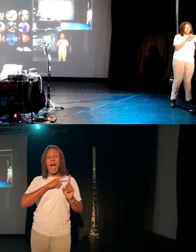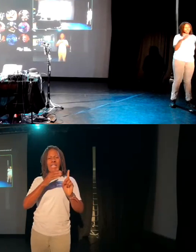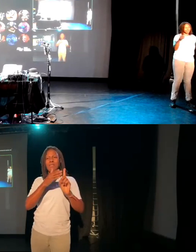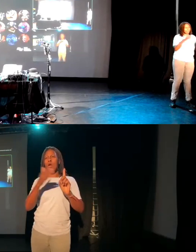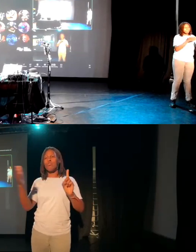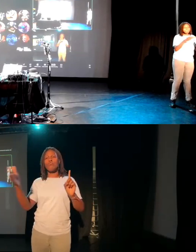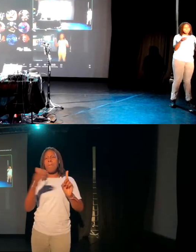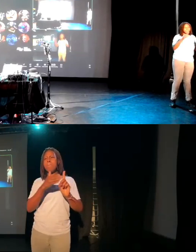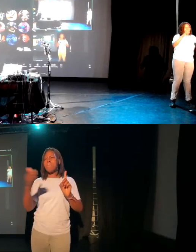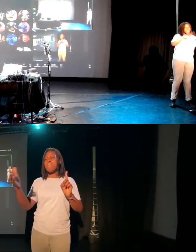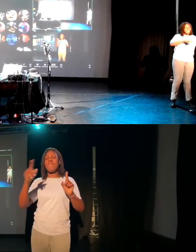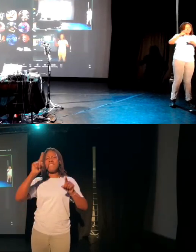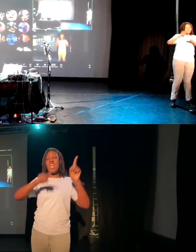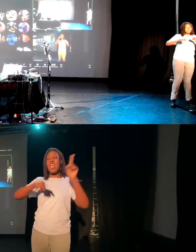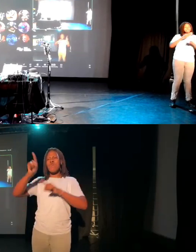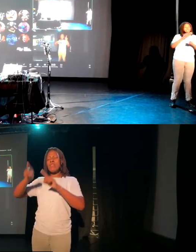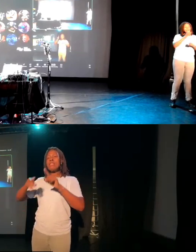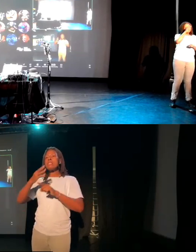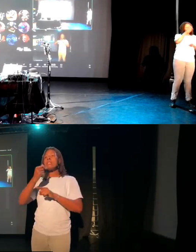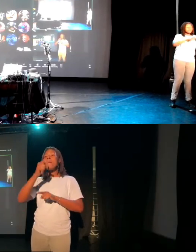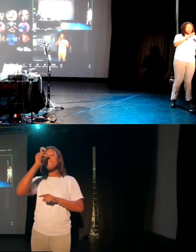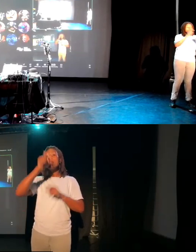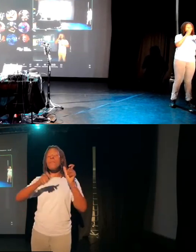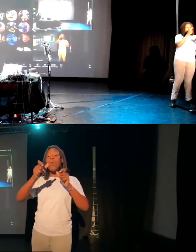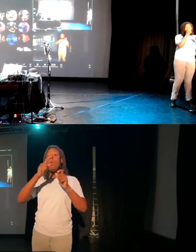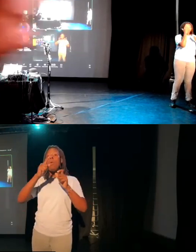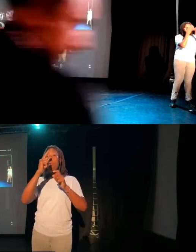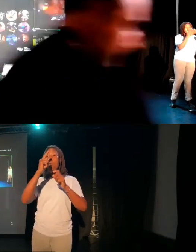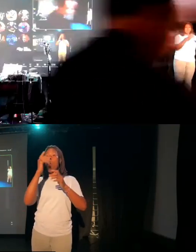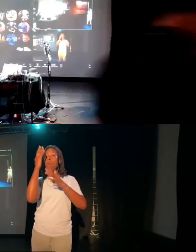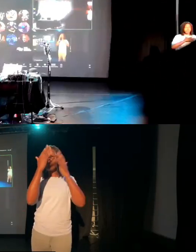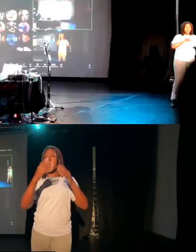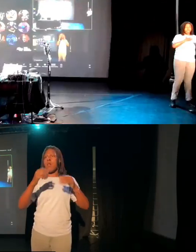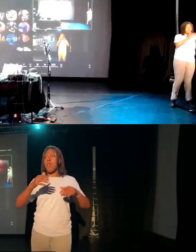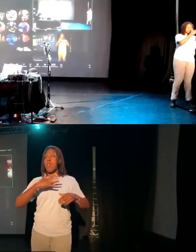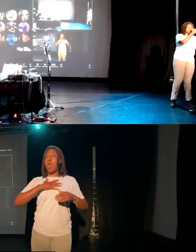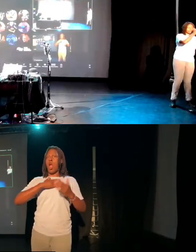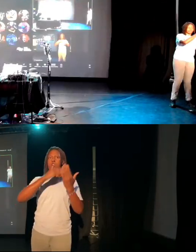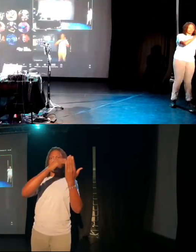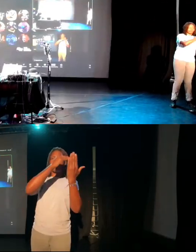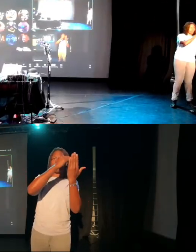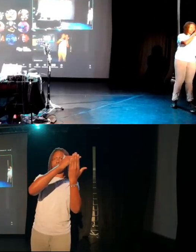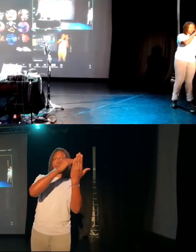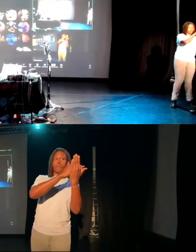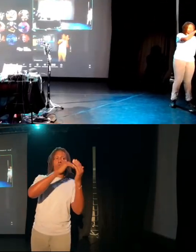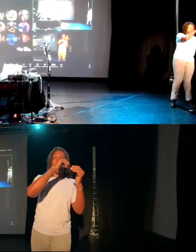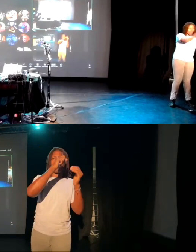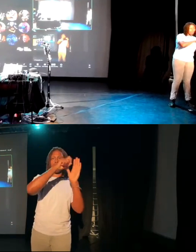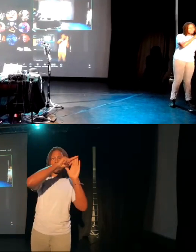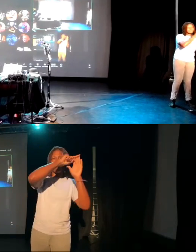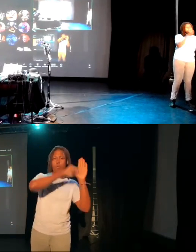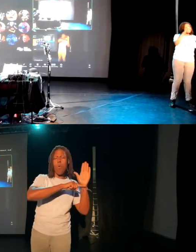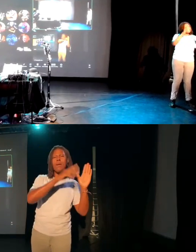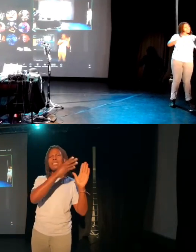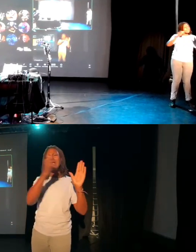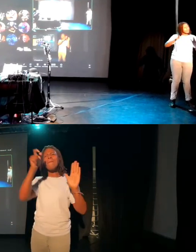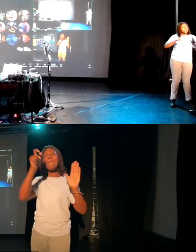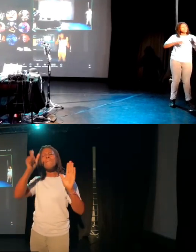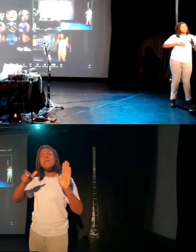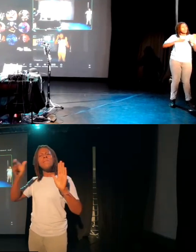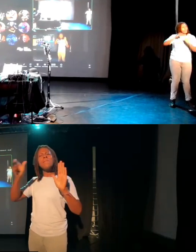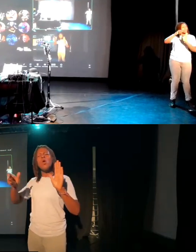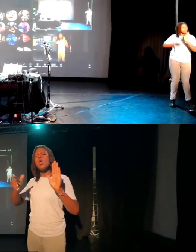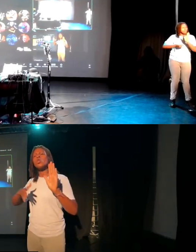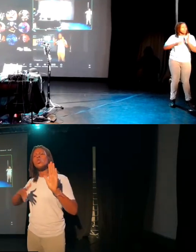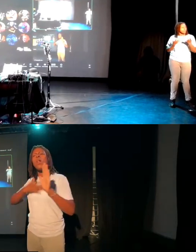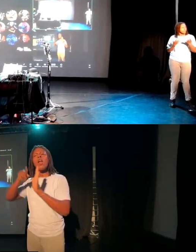autistic people, having a set of rules is brilliant. For others that we're working with, they just want to come in and play and the music feels like it's secondary. And that was something